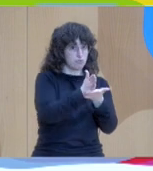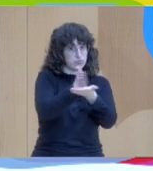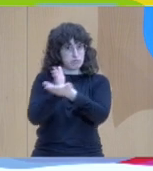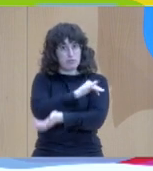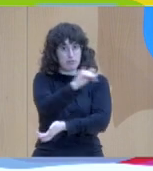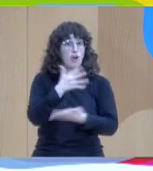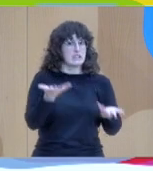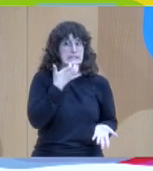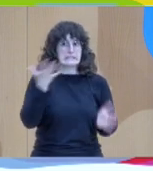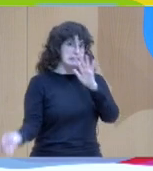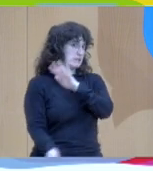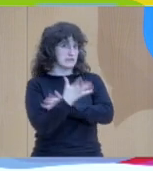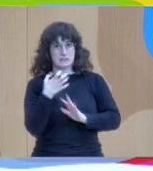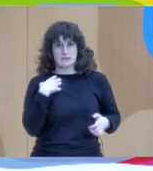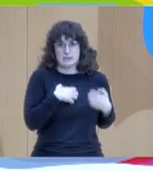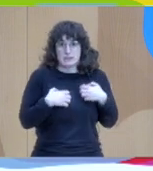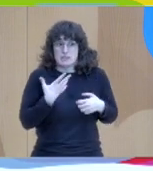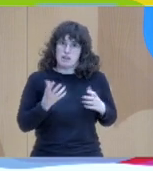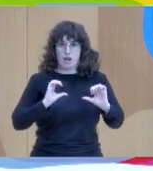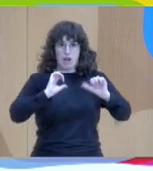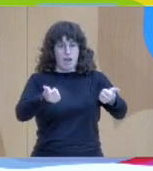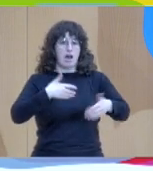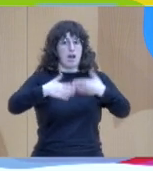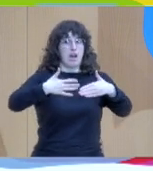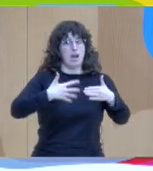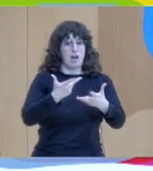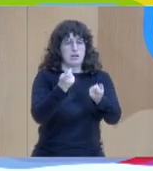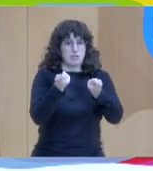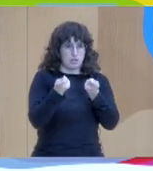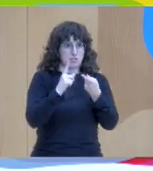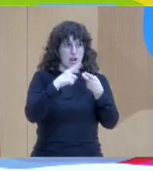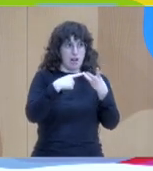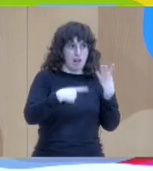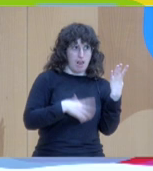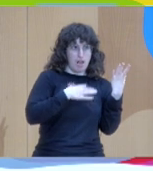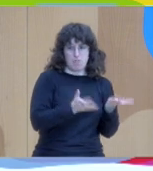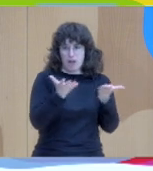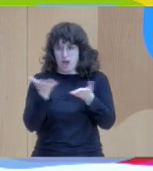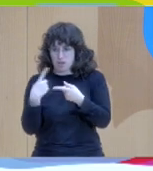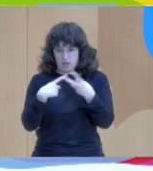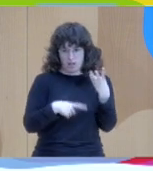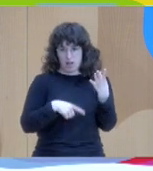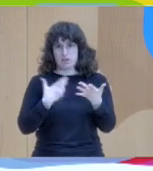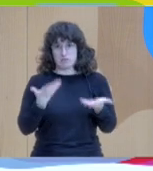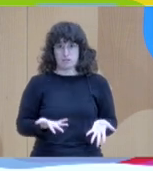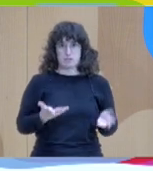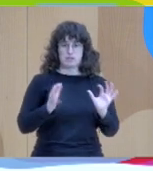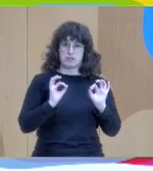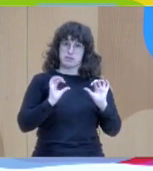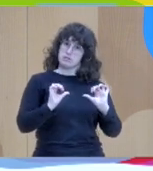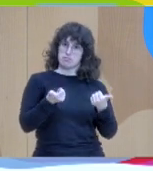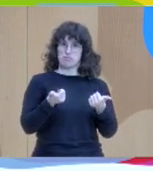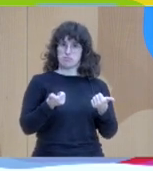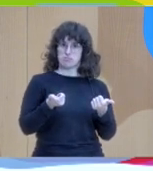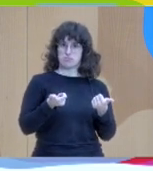think that okay this would be helpful this would be helpful then you start to use your methods instead